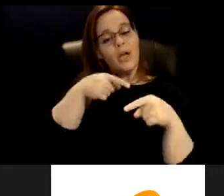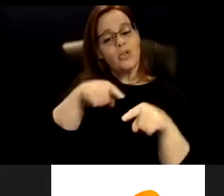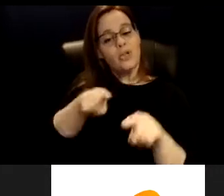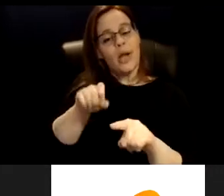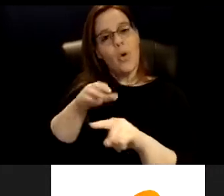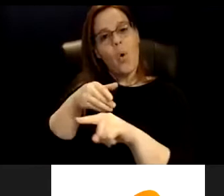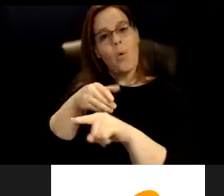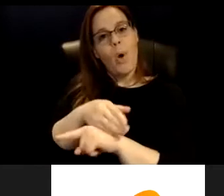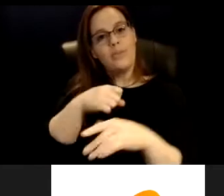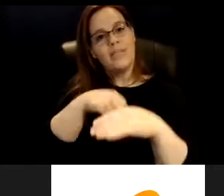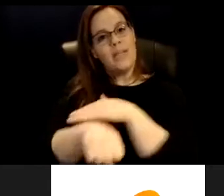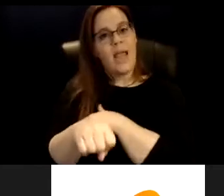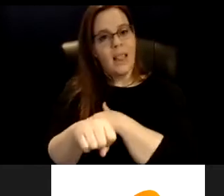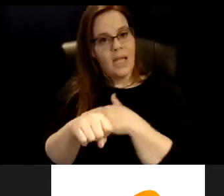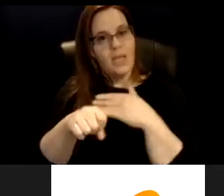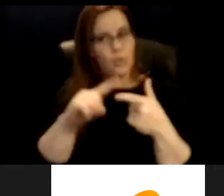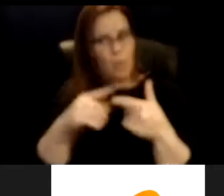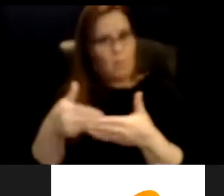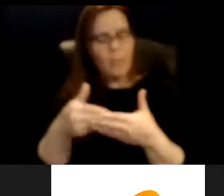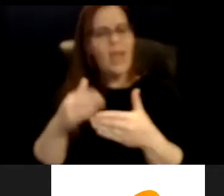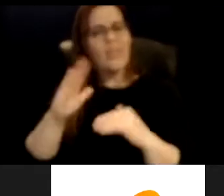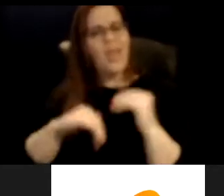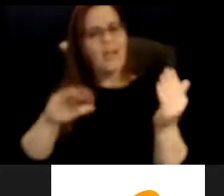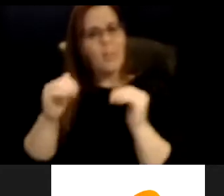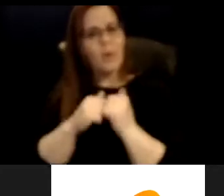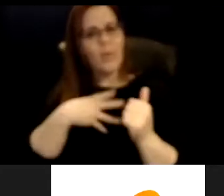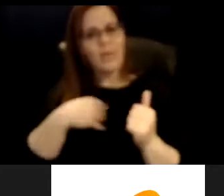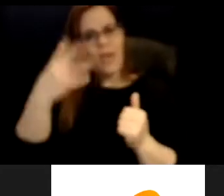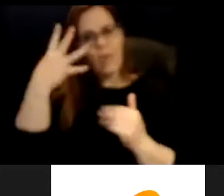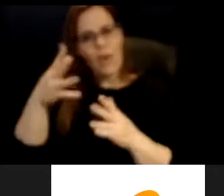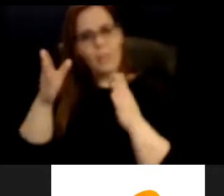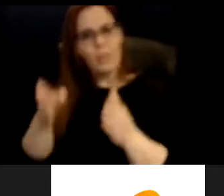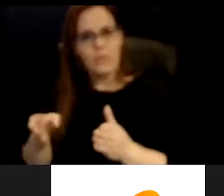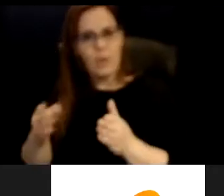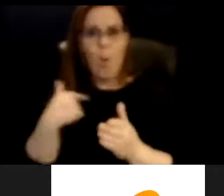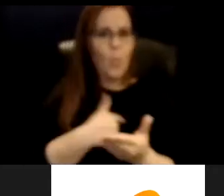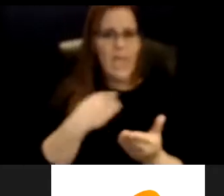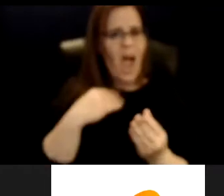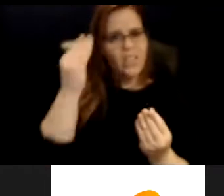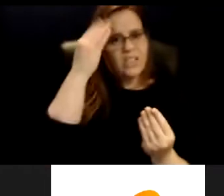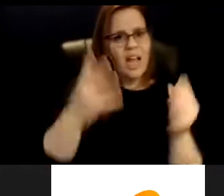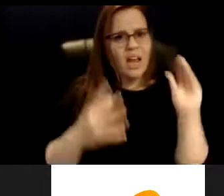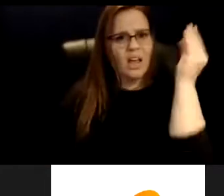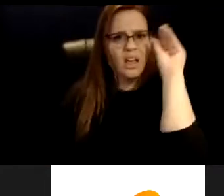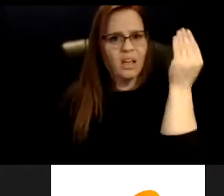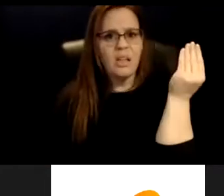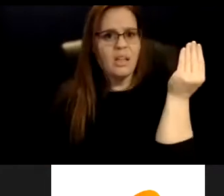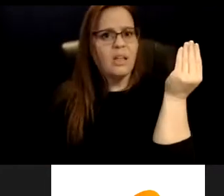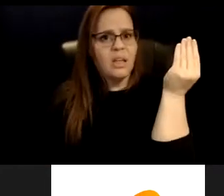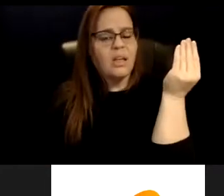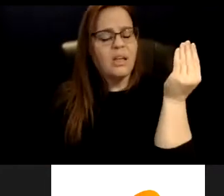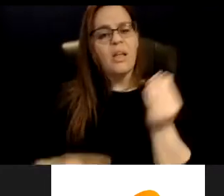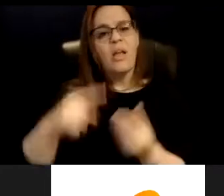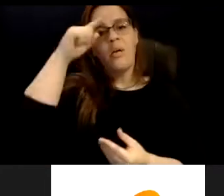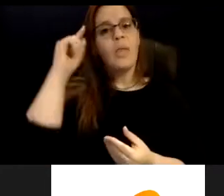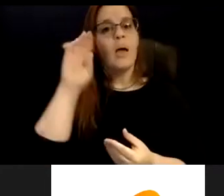a white person. We have this data. Um, and so Black, Brown, Indigenous